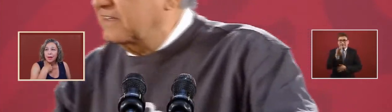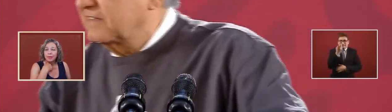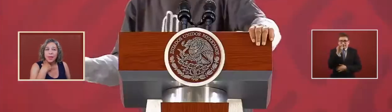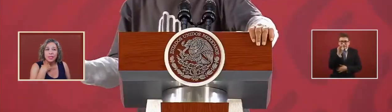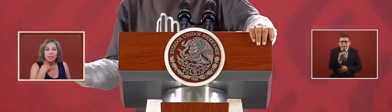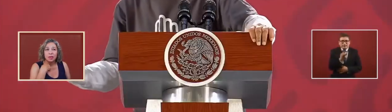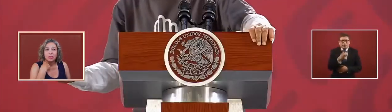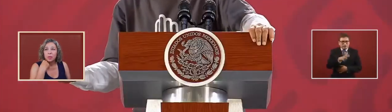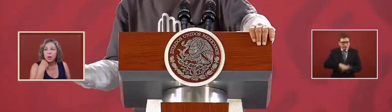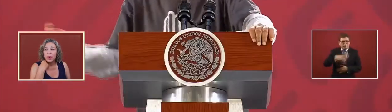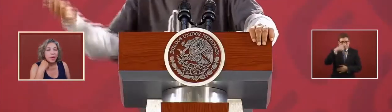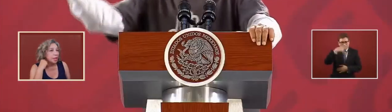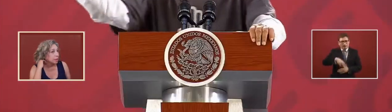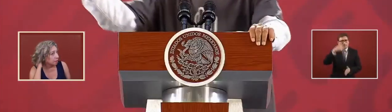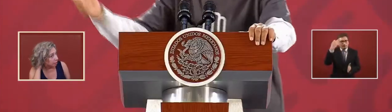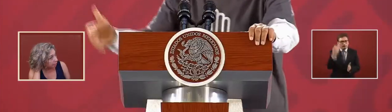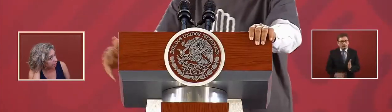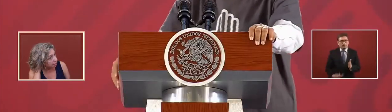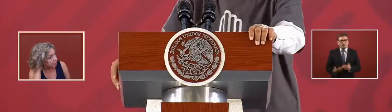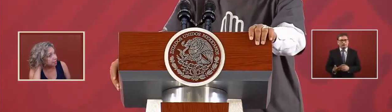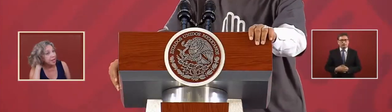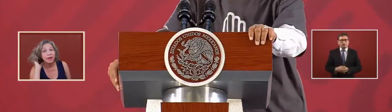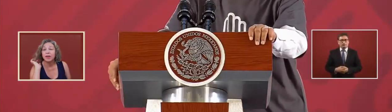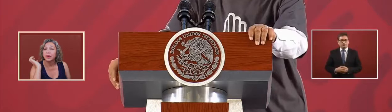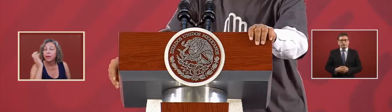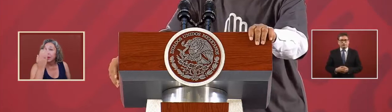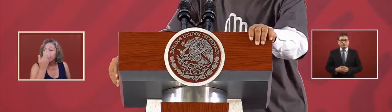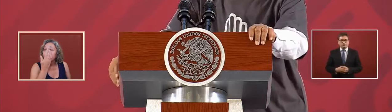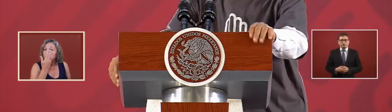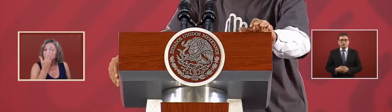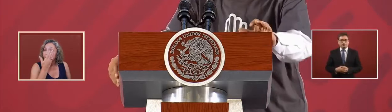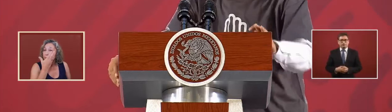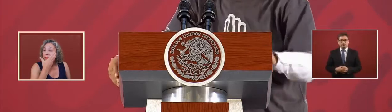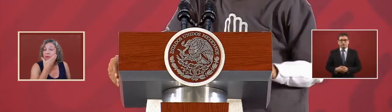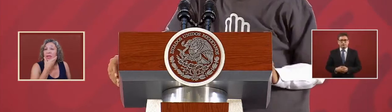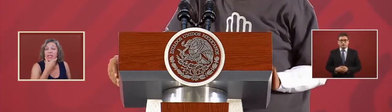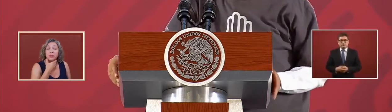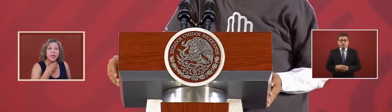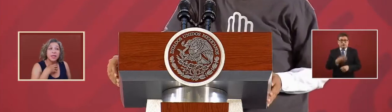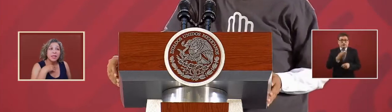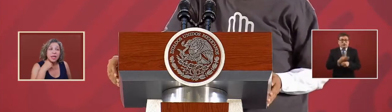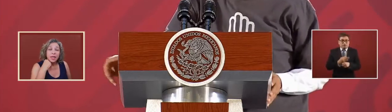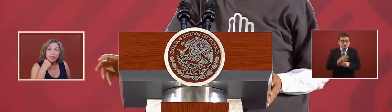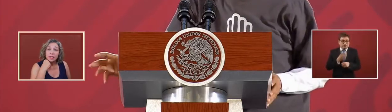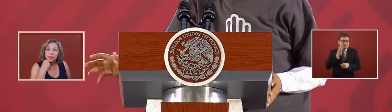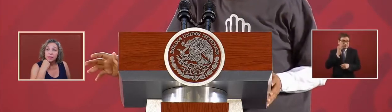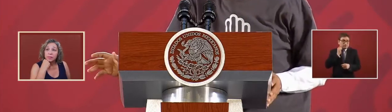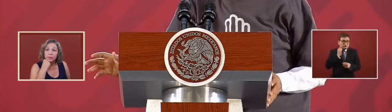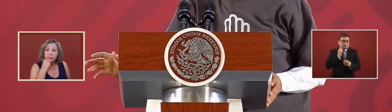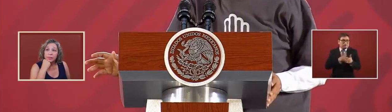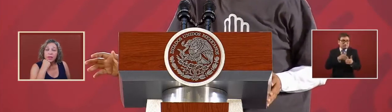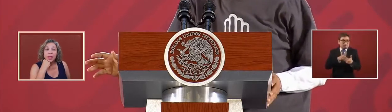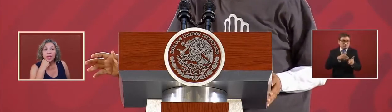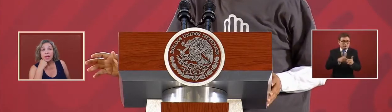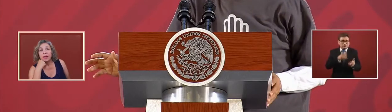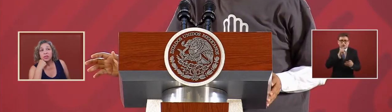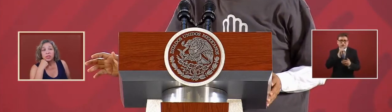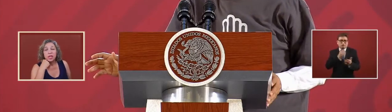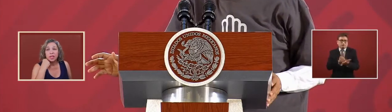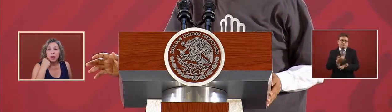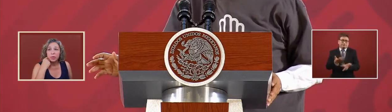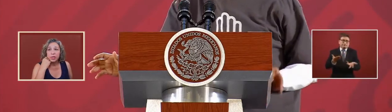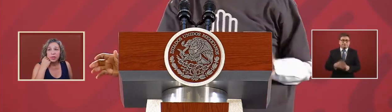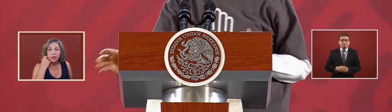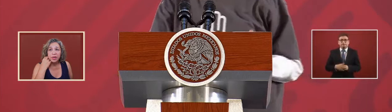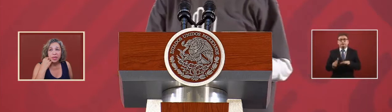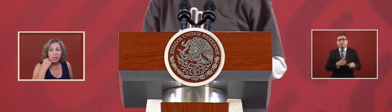and that is also what we need and it is there it's being detained and i also